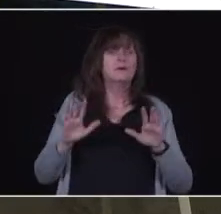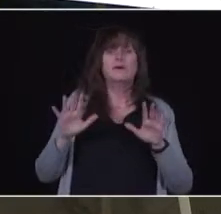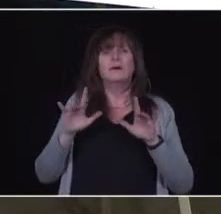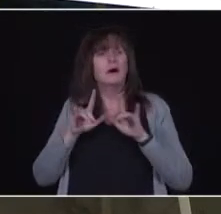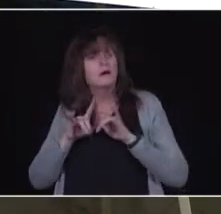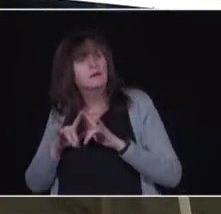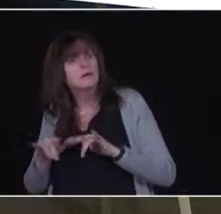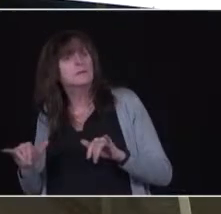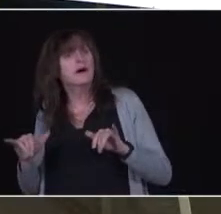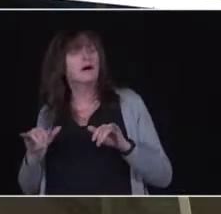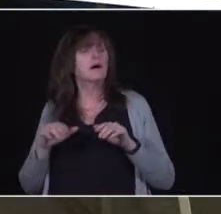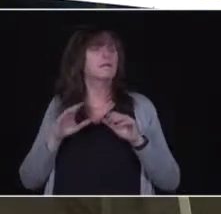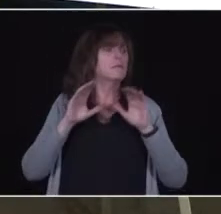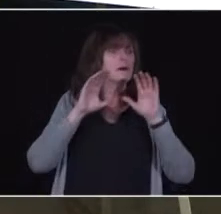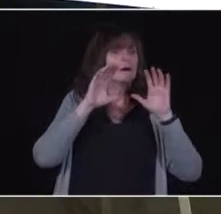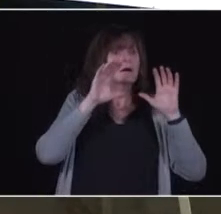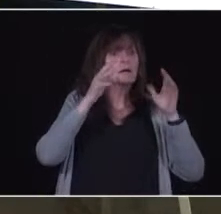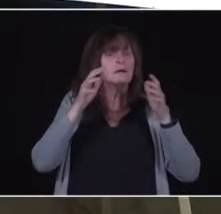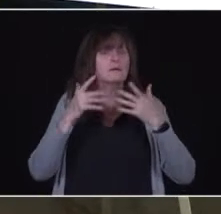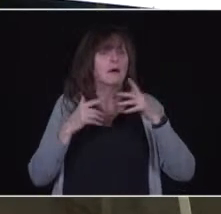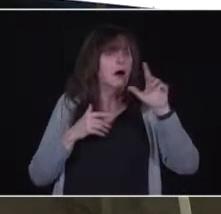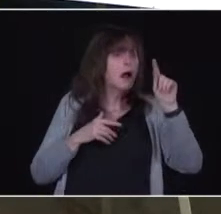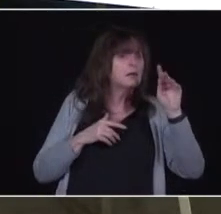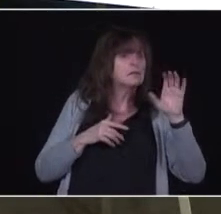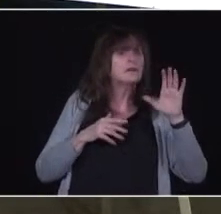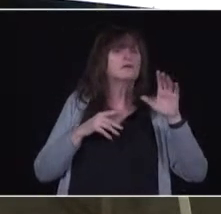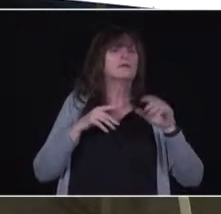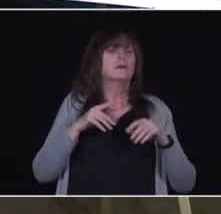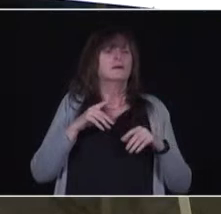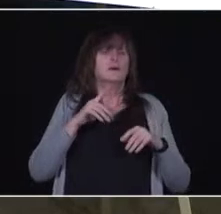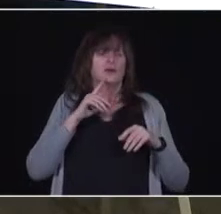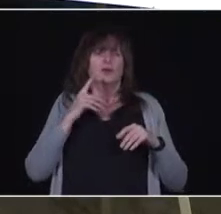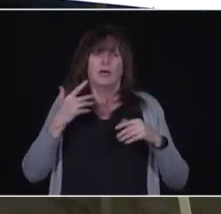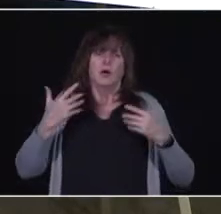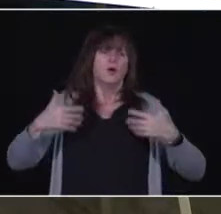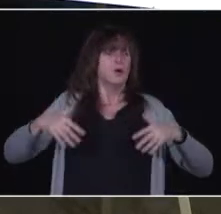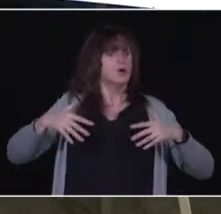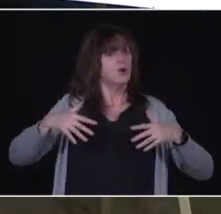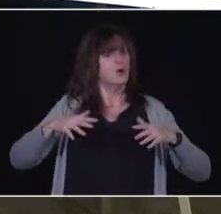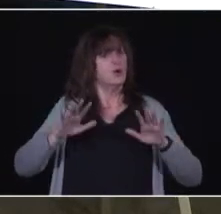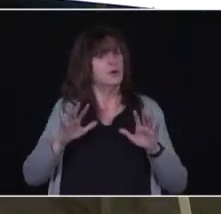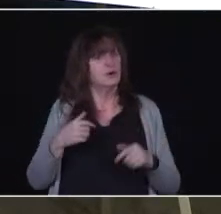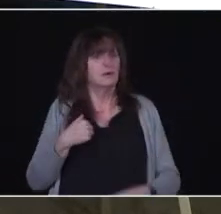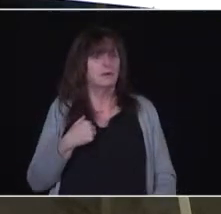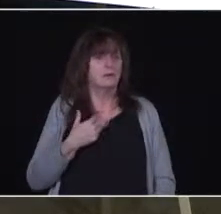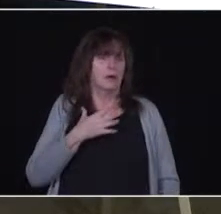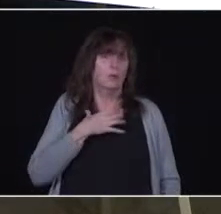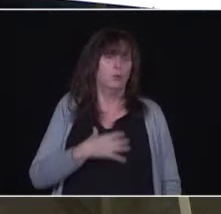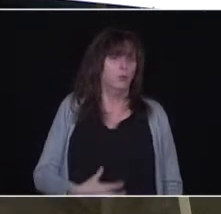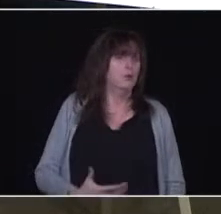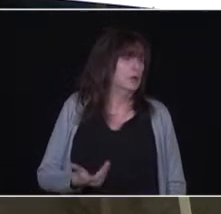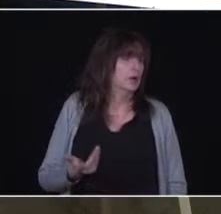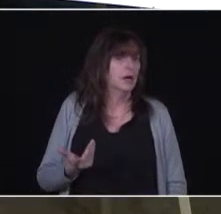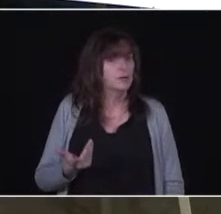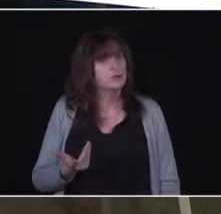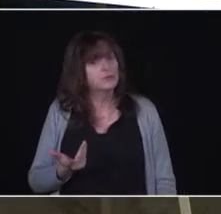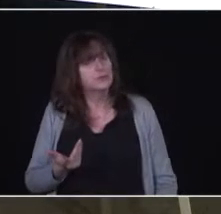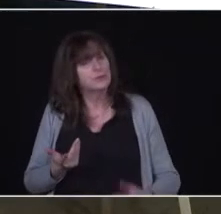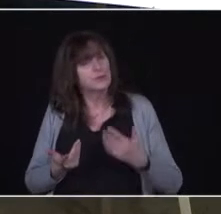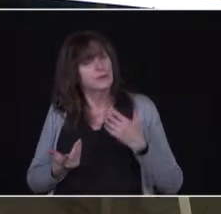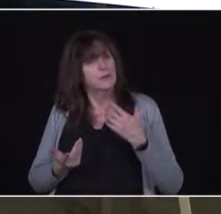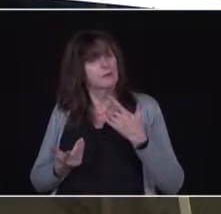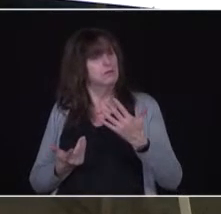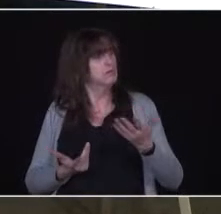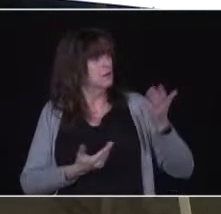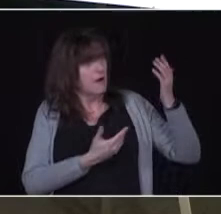actually a ponderous, as I said, a bit of a clumsy time. I'd love to get to a point down the road here where we could just have so many vaccines coming